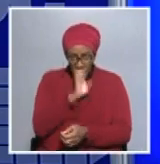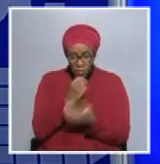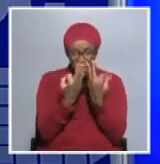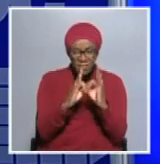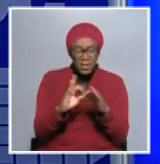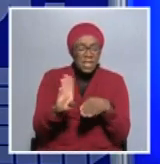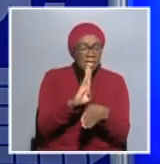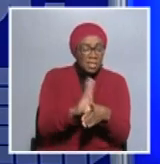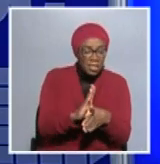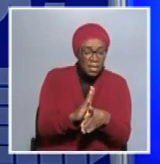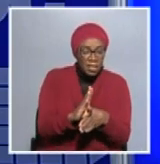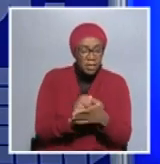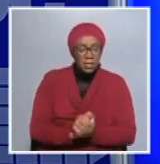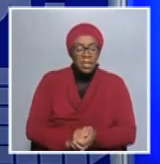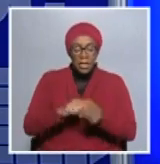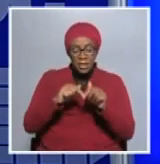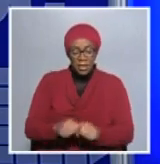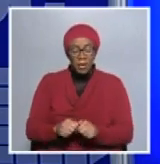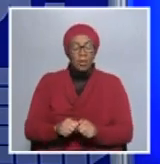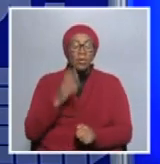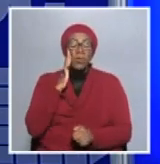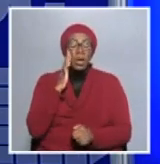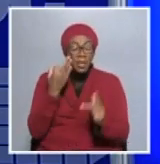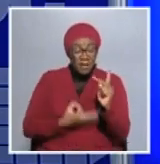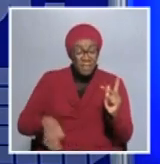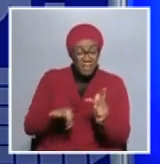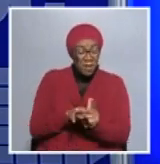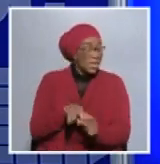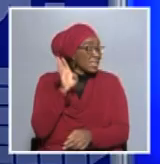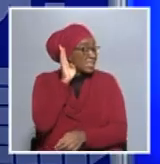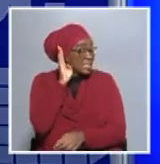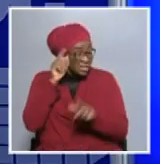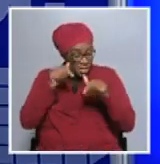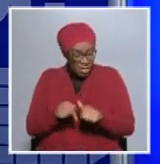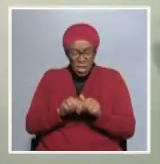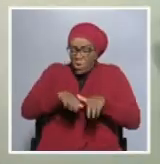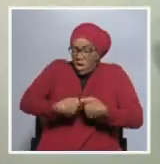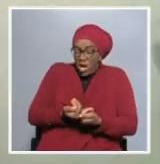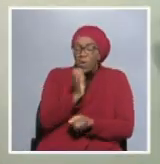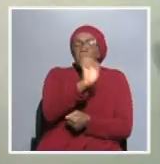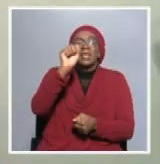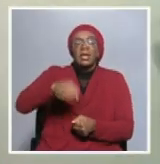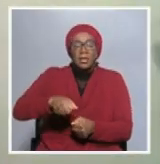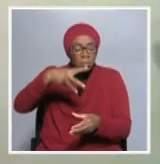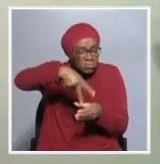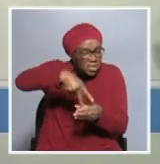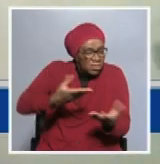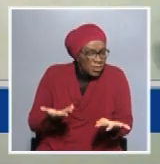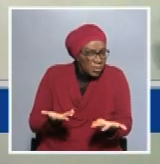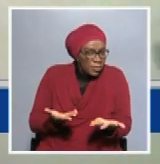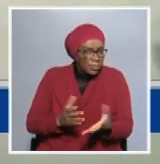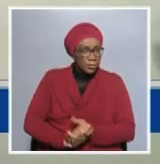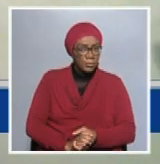As a farmer, perhaps, that's watching this right now, how can they be a part of this? So what would happen is that